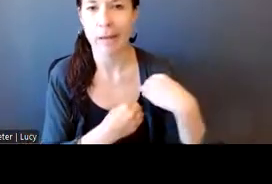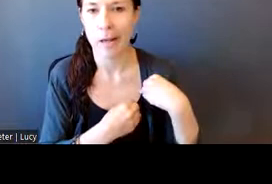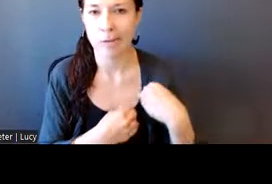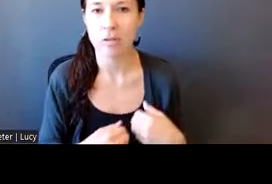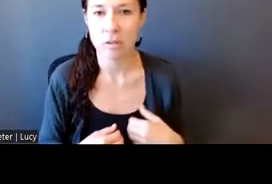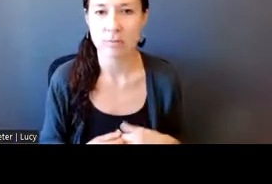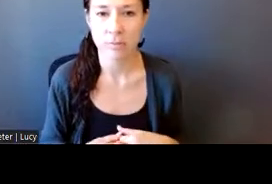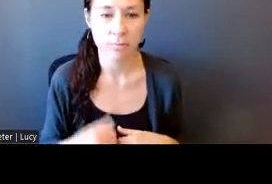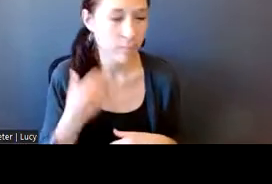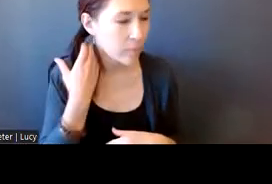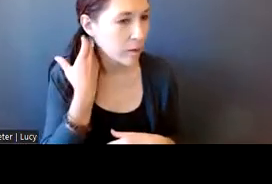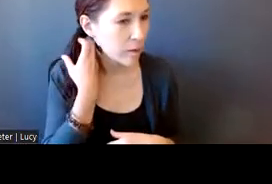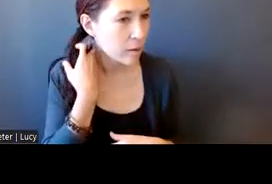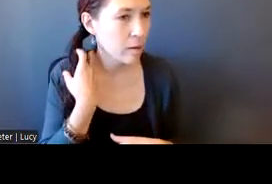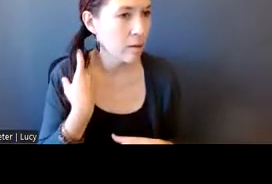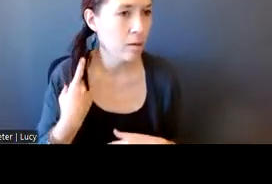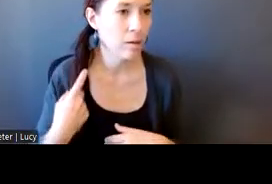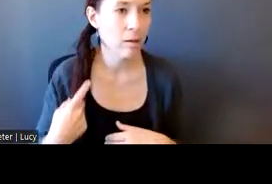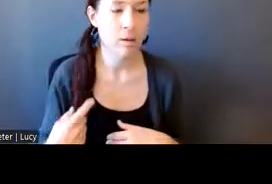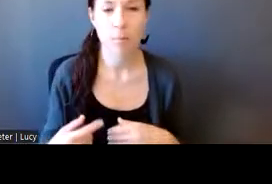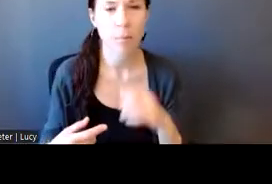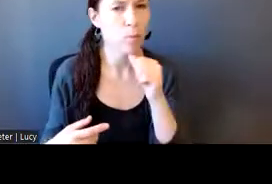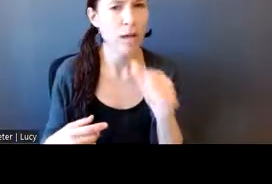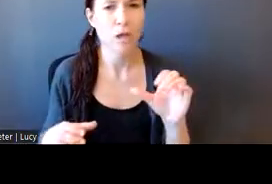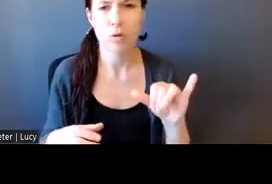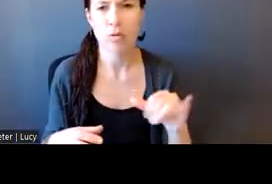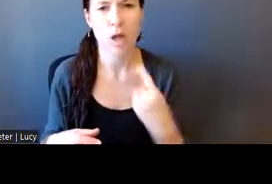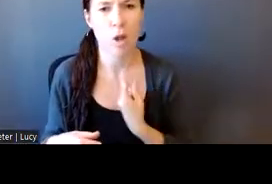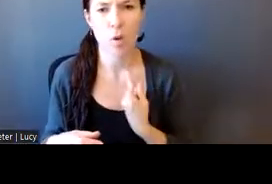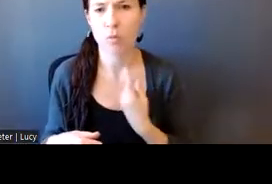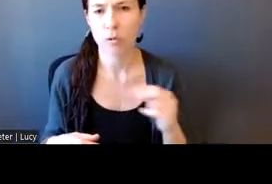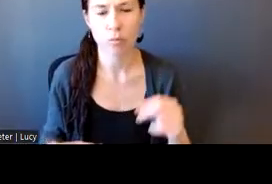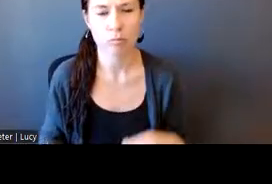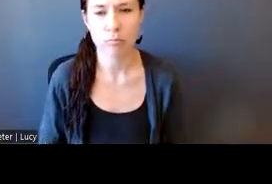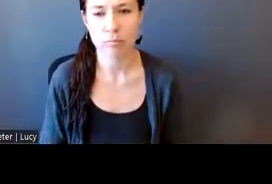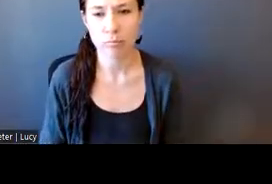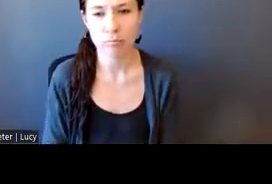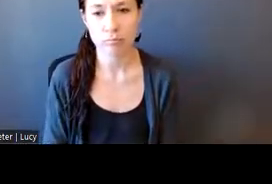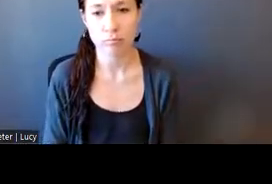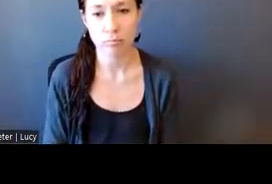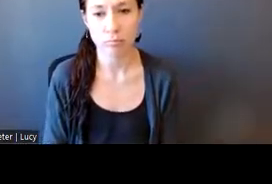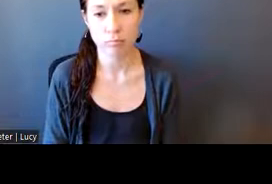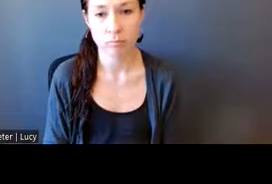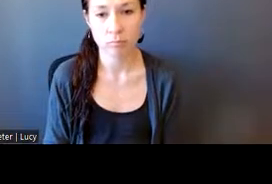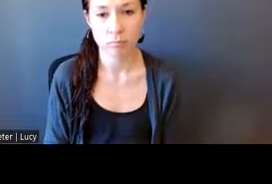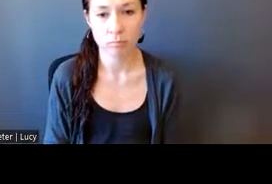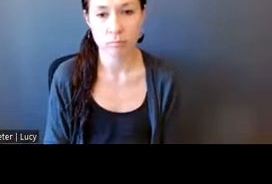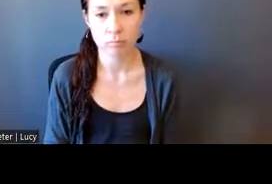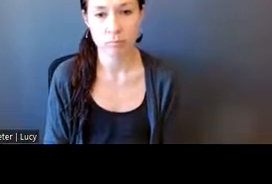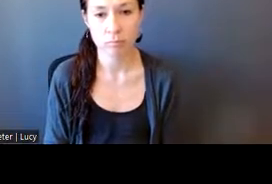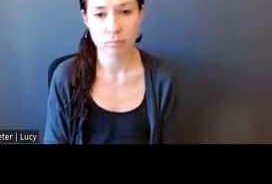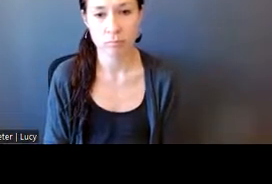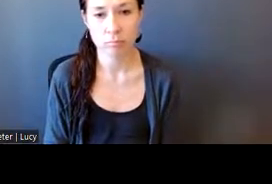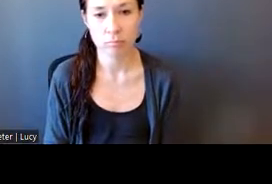have to do it alone because we do have a city and we do have a community. Thank you all. Oh